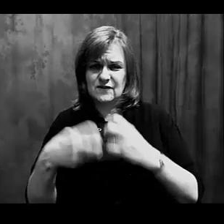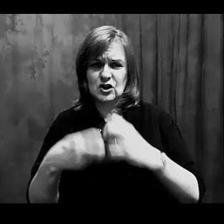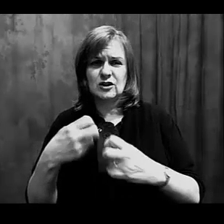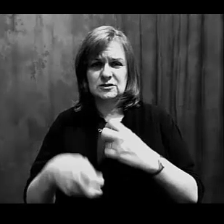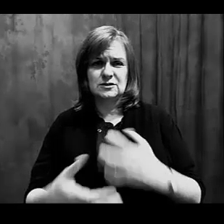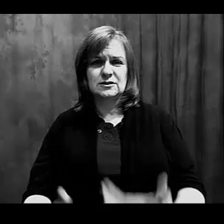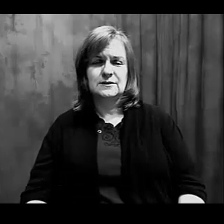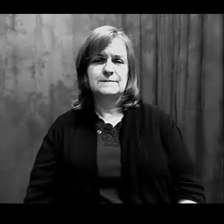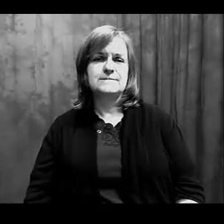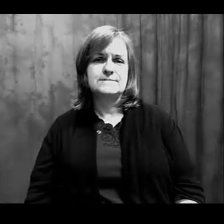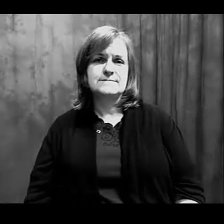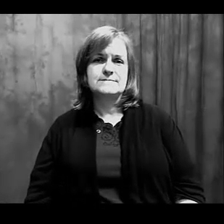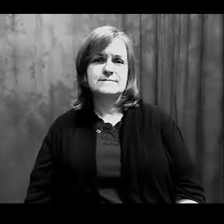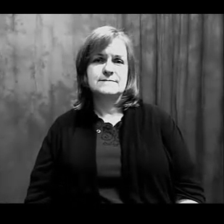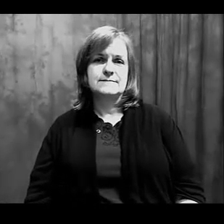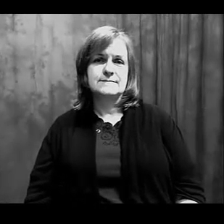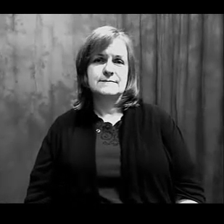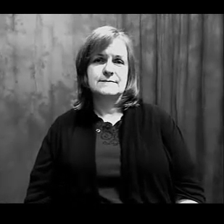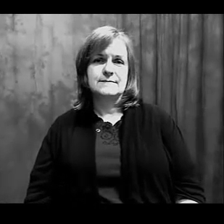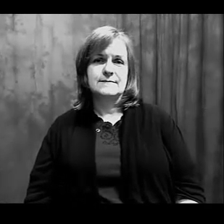them are Not all them ideal, right? I'm sorry, in I went I